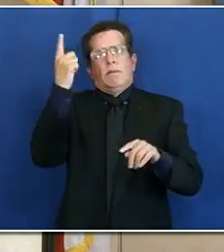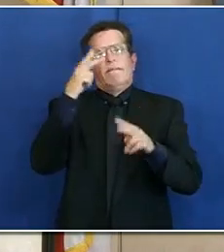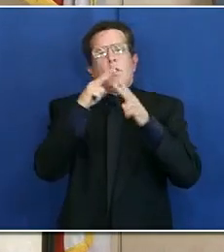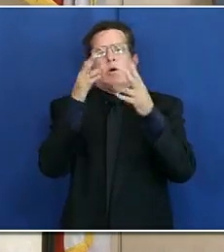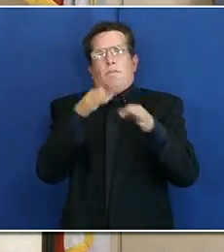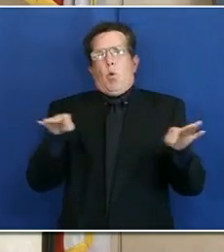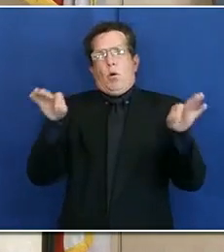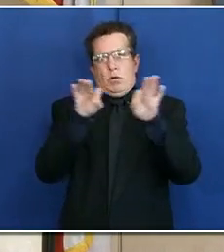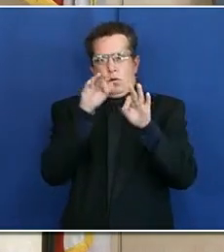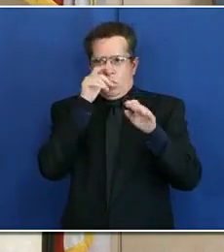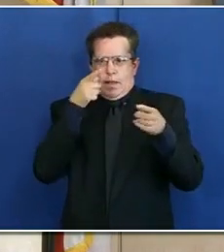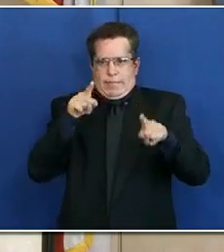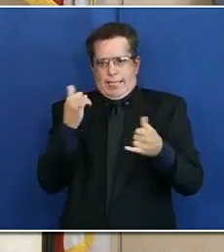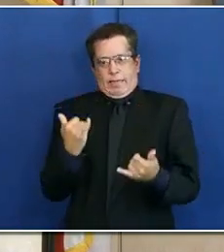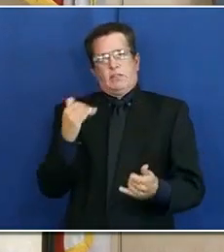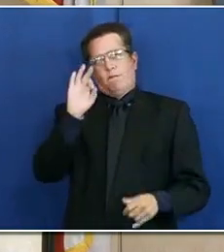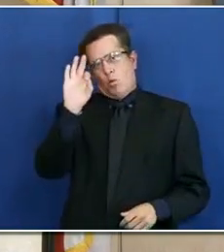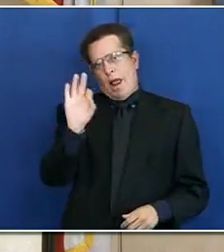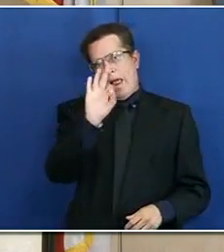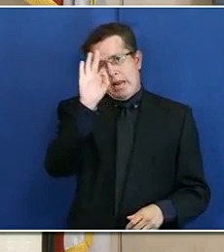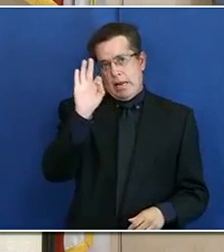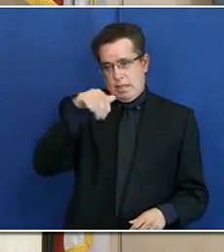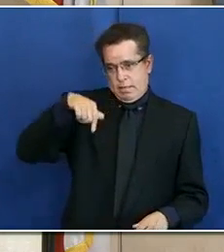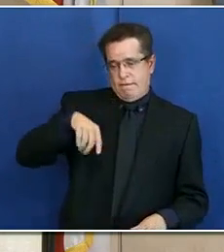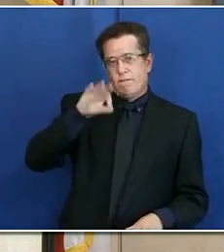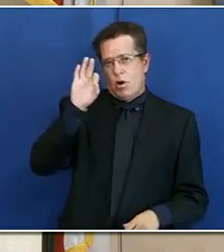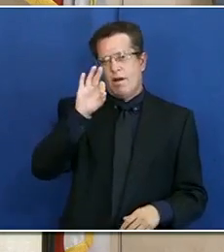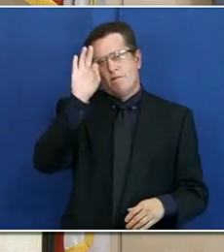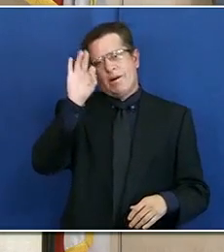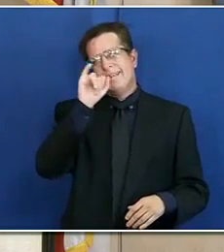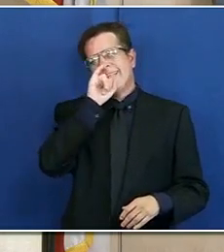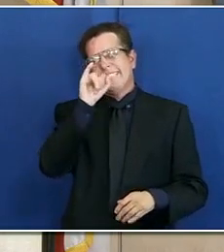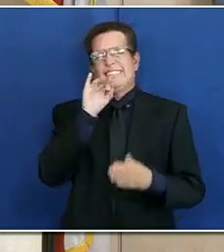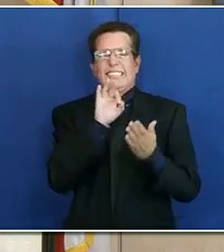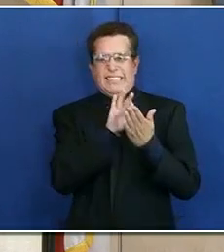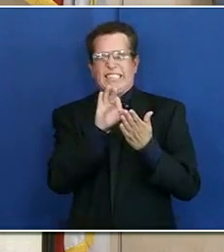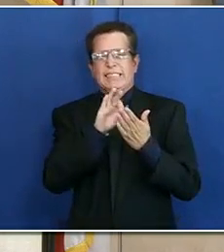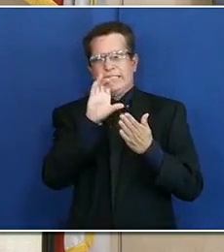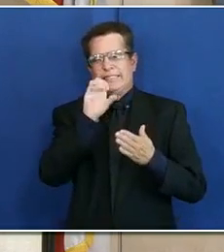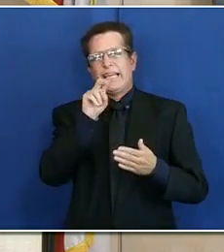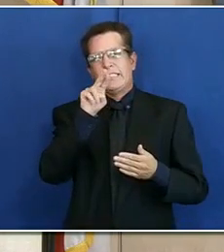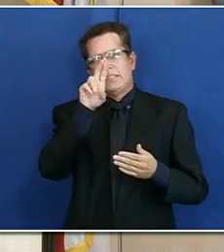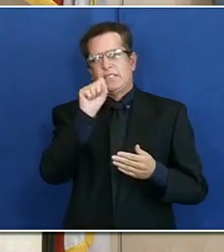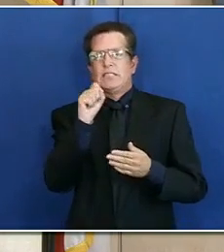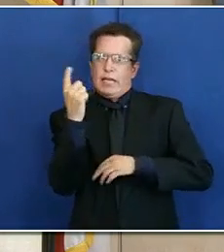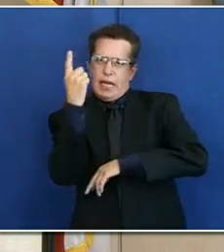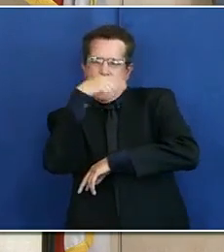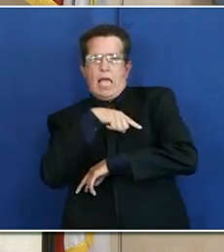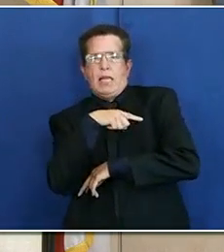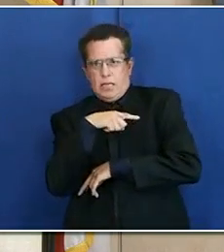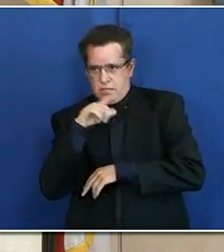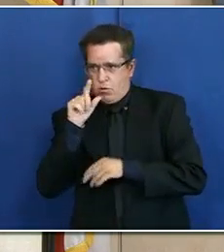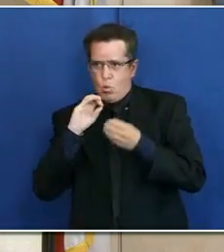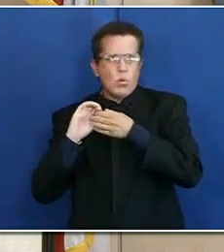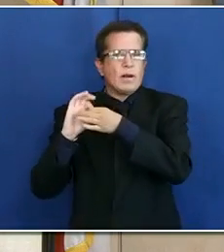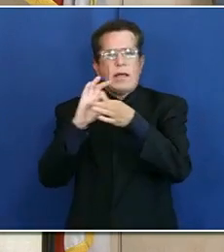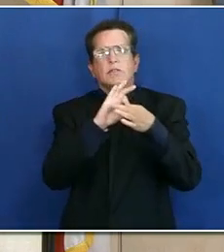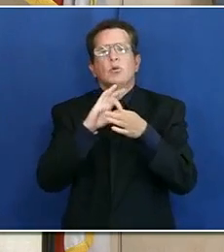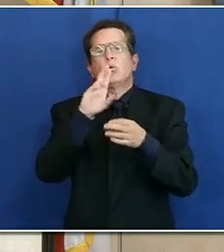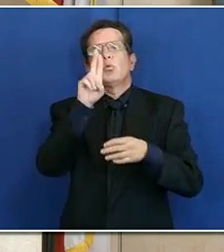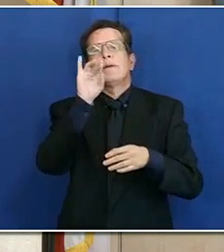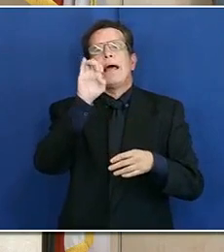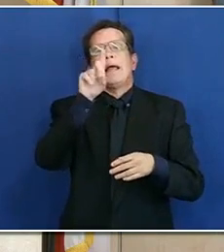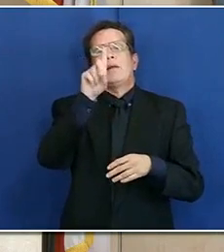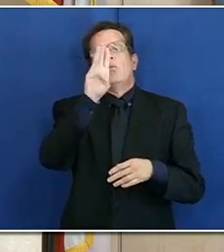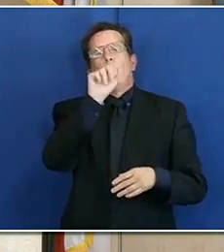that's going to be happening this Friday. Friday is Census Day of Action, and this is organized by United Way of